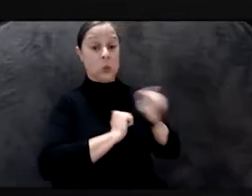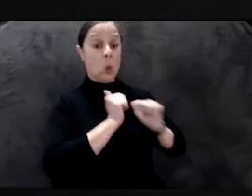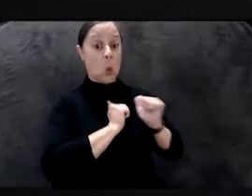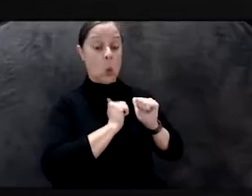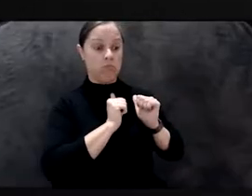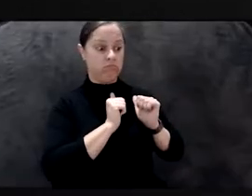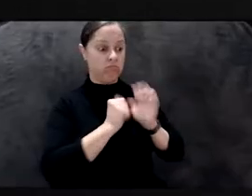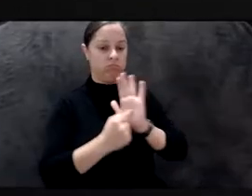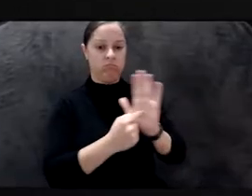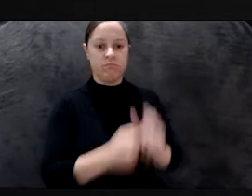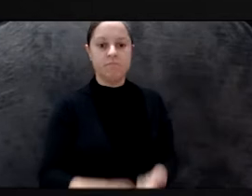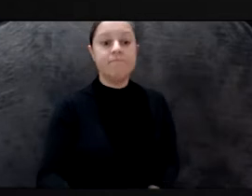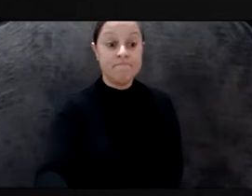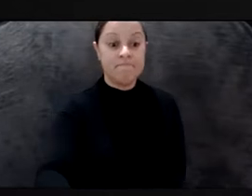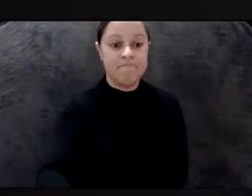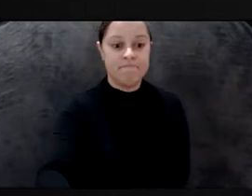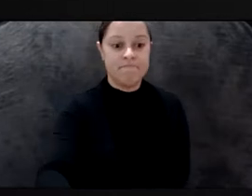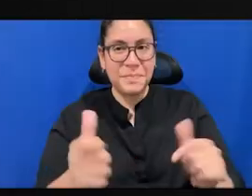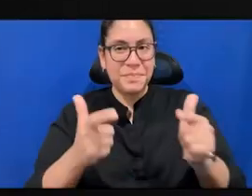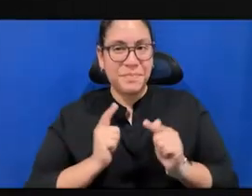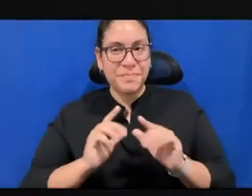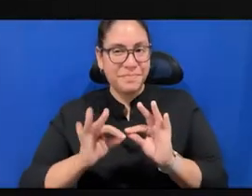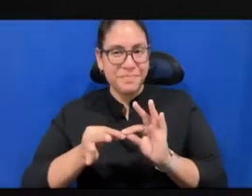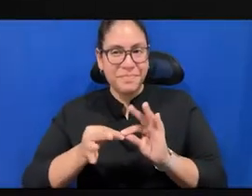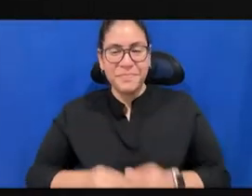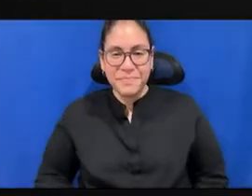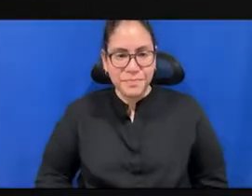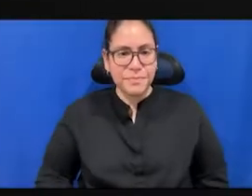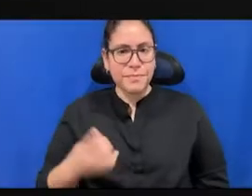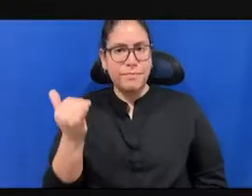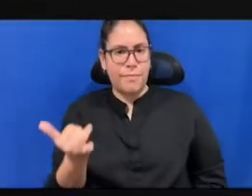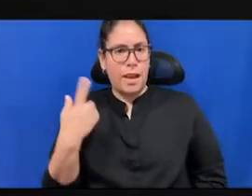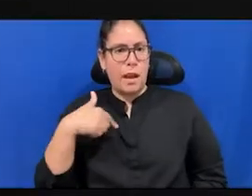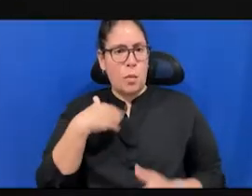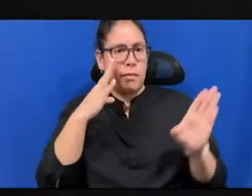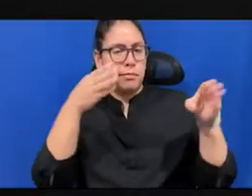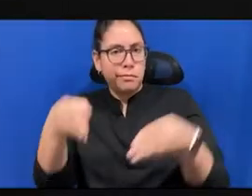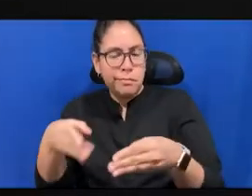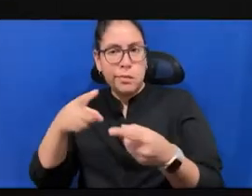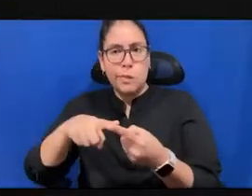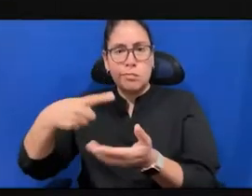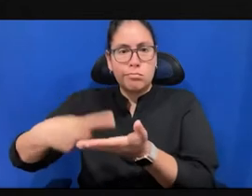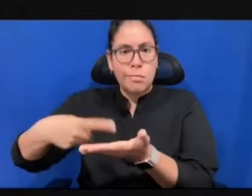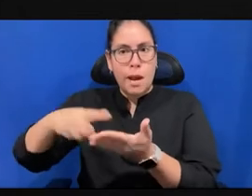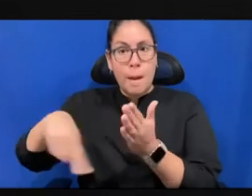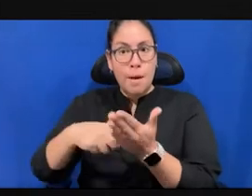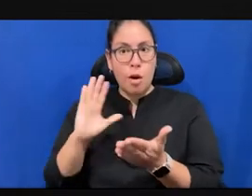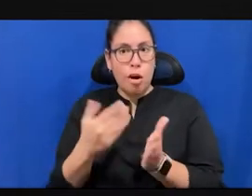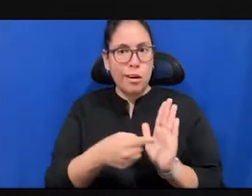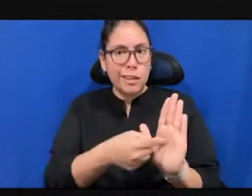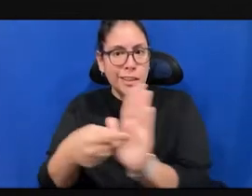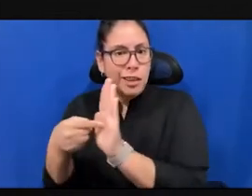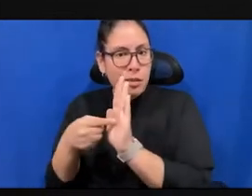I wanted to ask you both, uh, to talk about the exhibition, a bit, um, which, um, connects actually beginnings